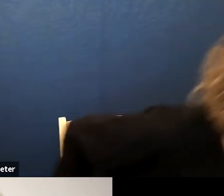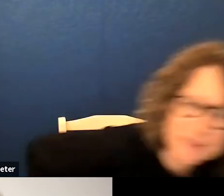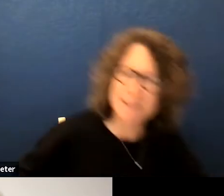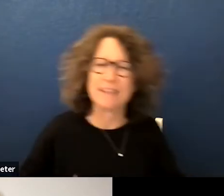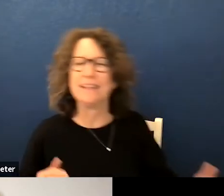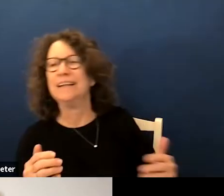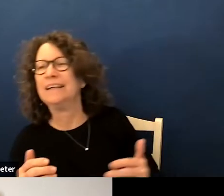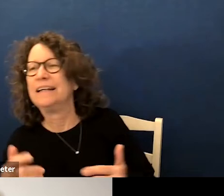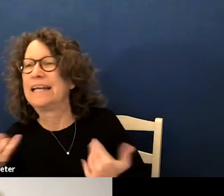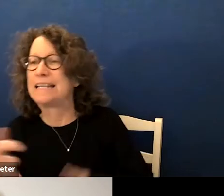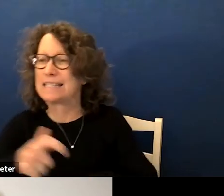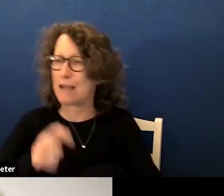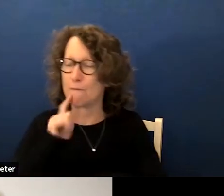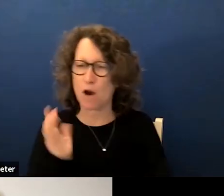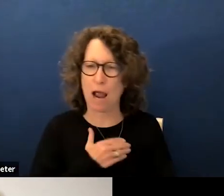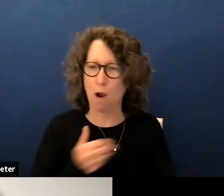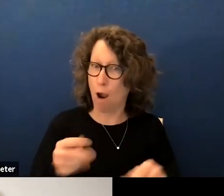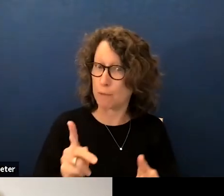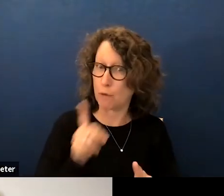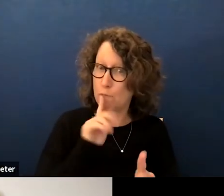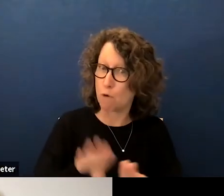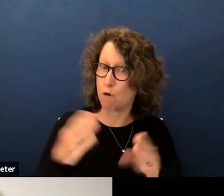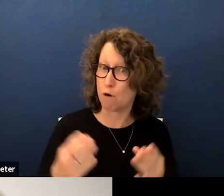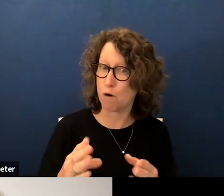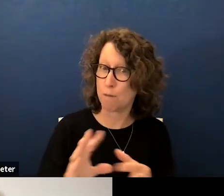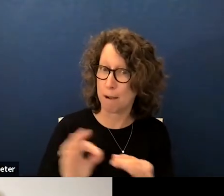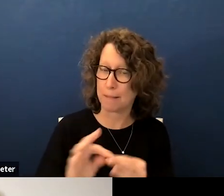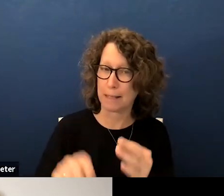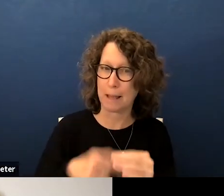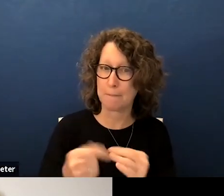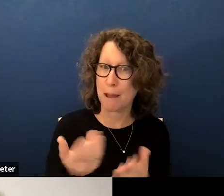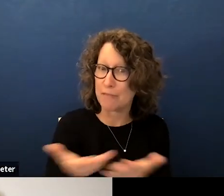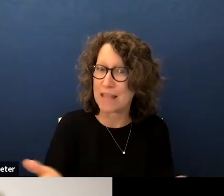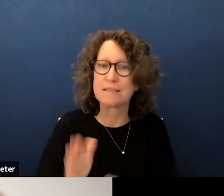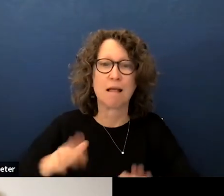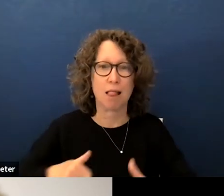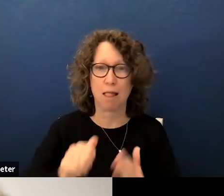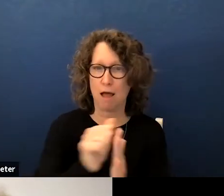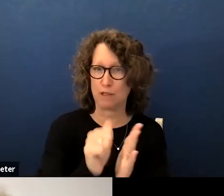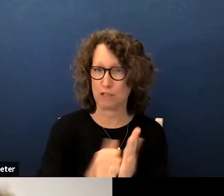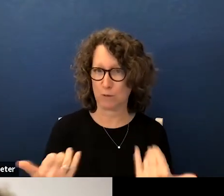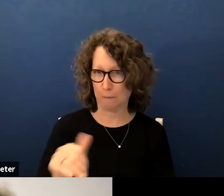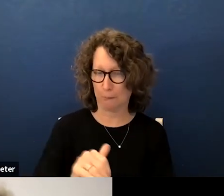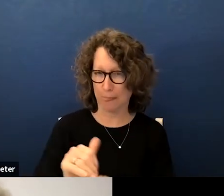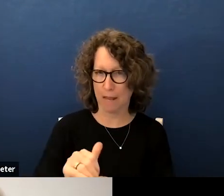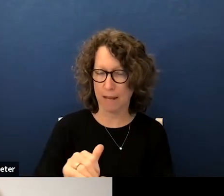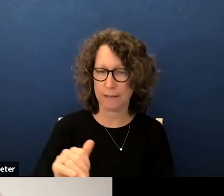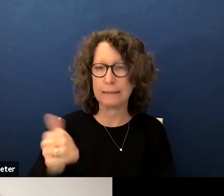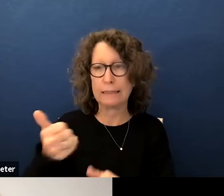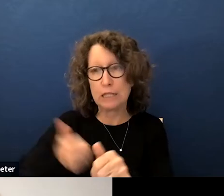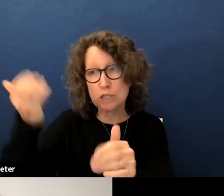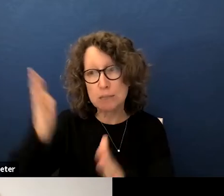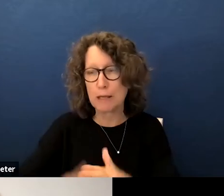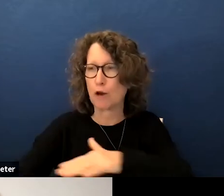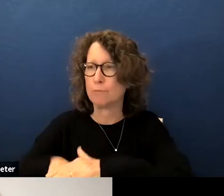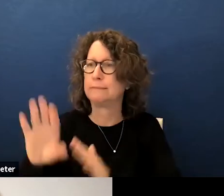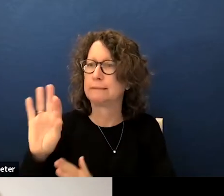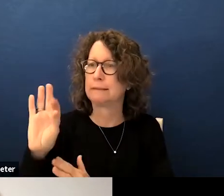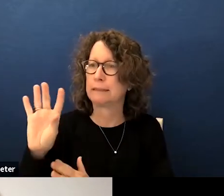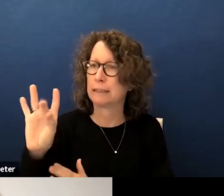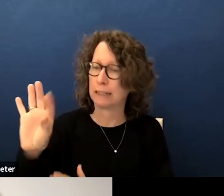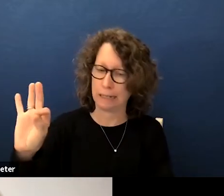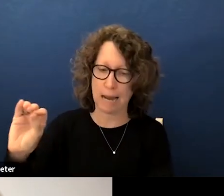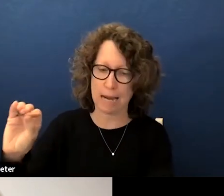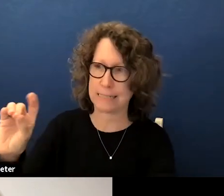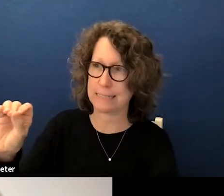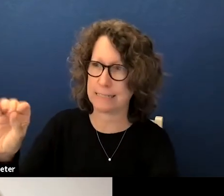our opportunity for comments from the public about items that are not on the agenda tonight each speaker is allotted 90 seconds as